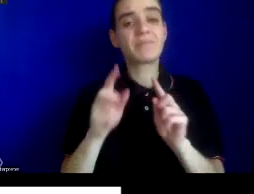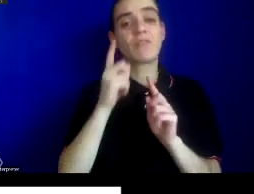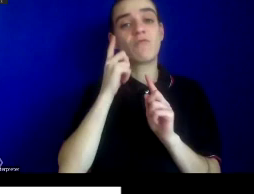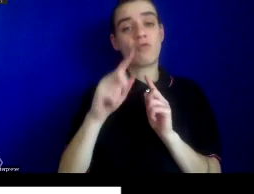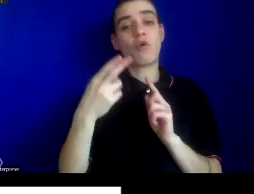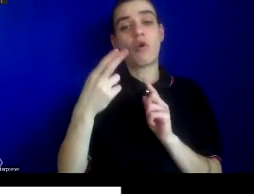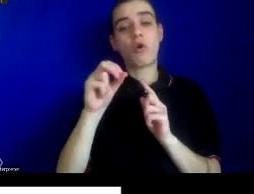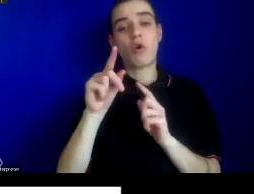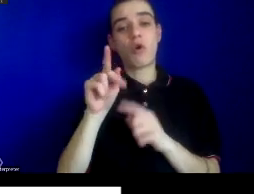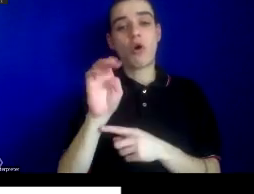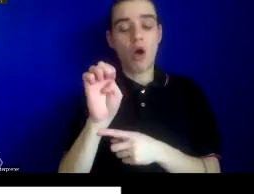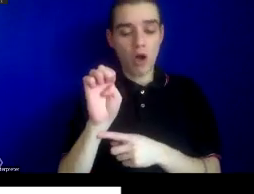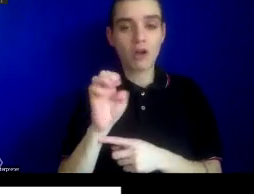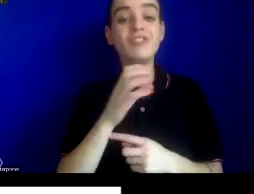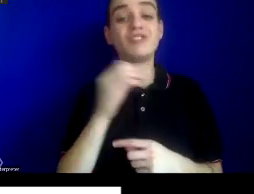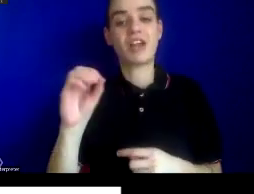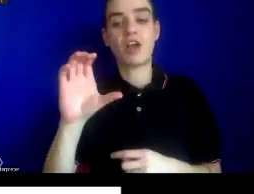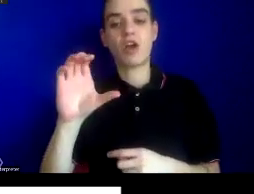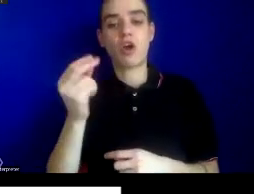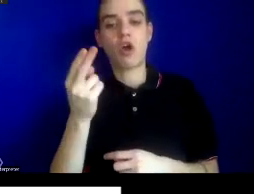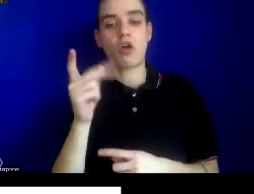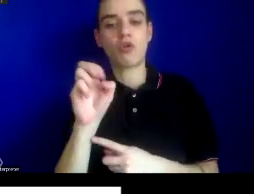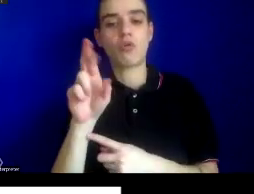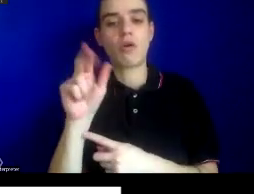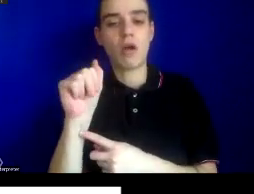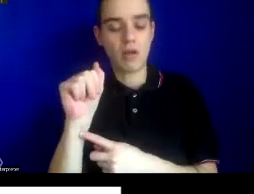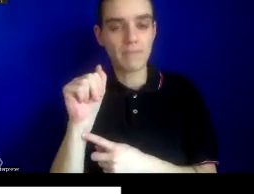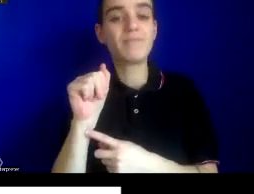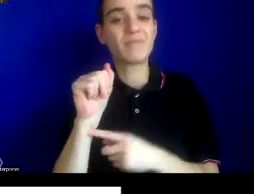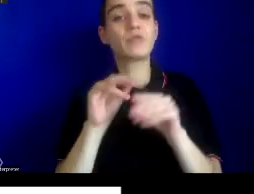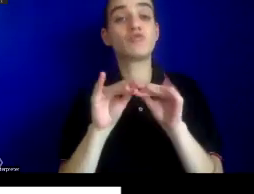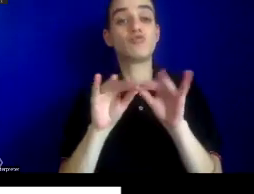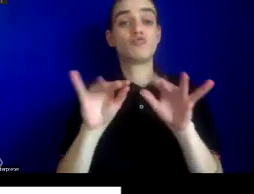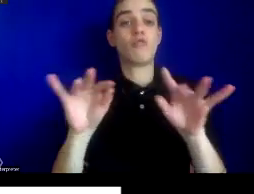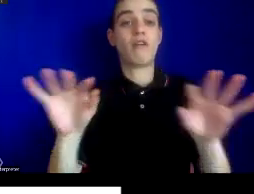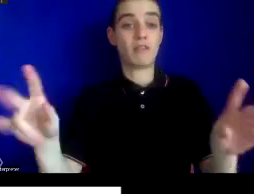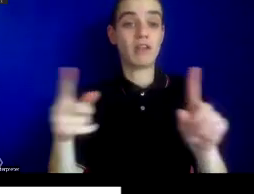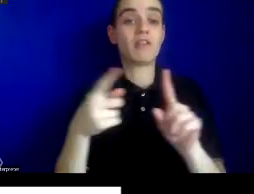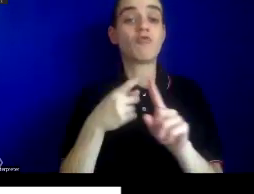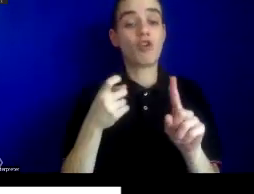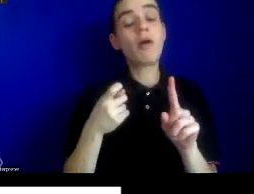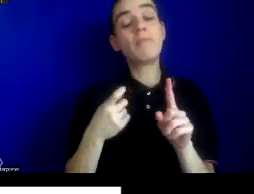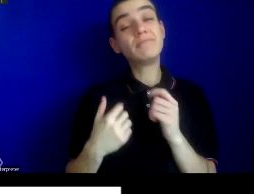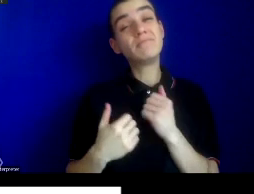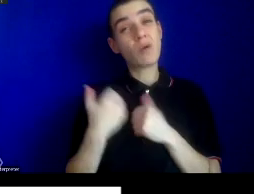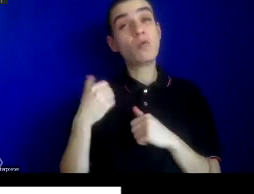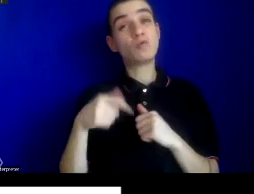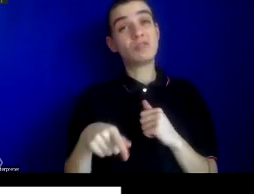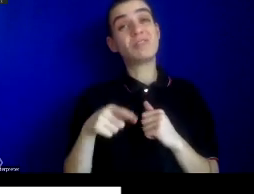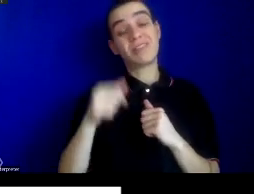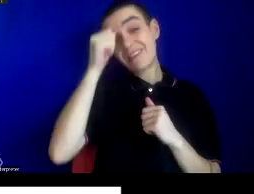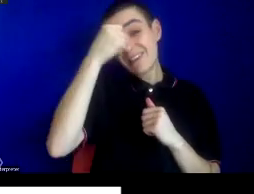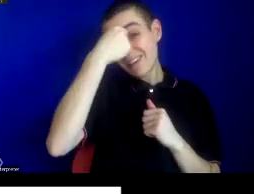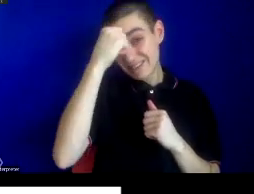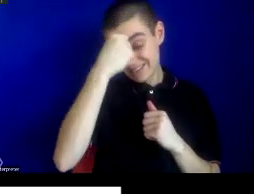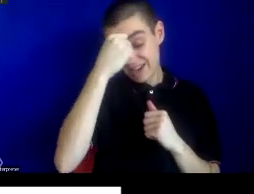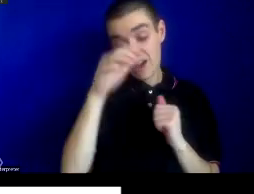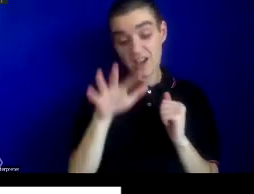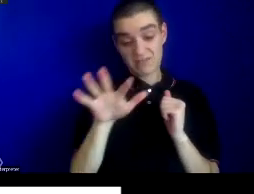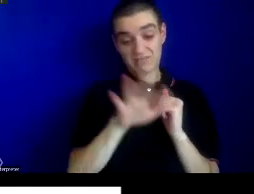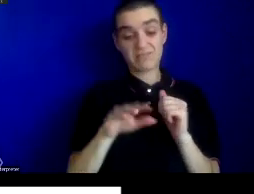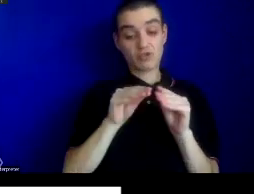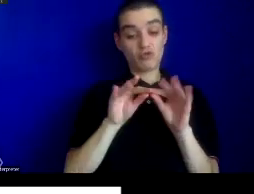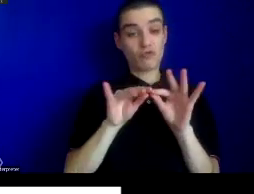and the threat of cholera traveling from primarily India and the Indian subcontinent through